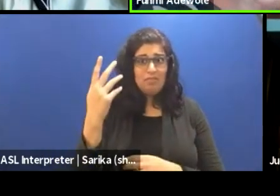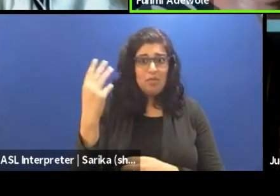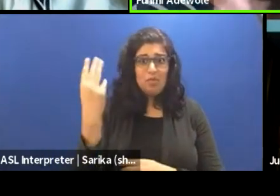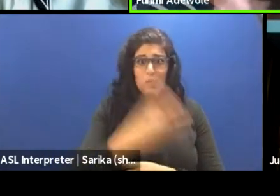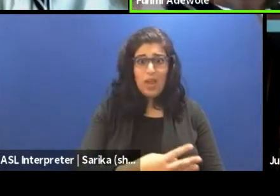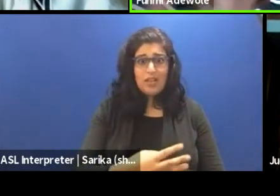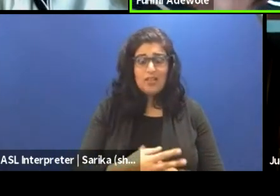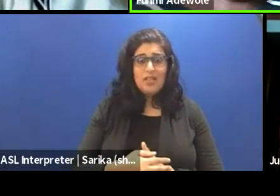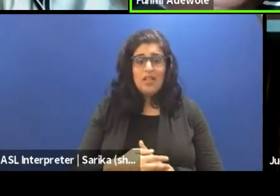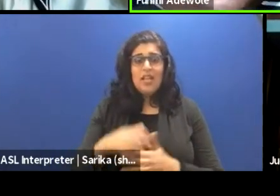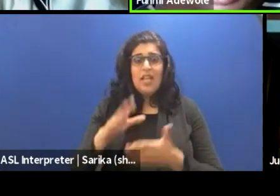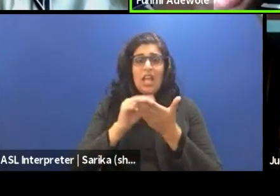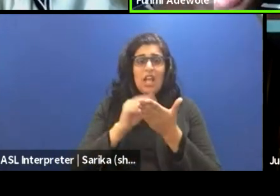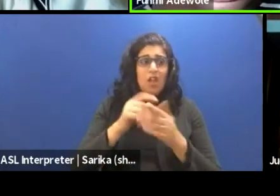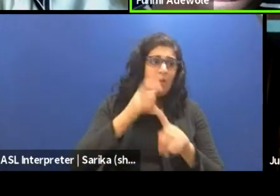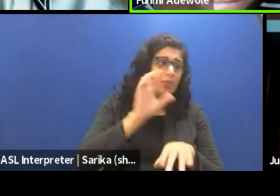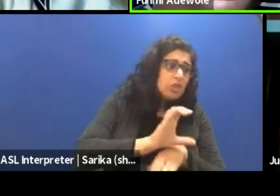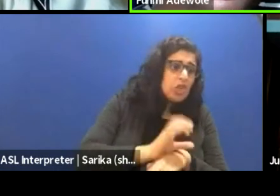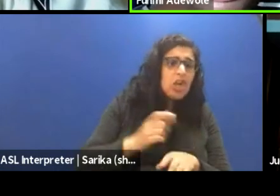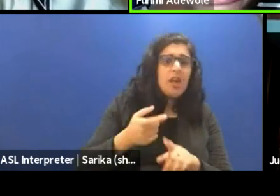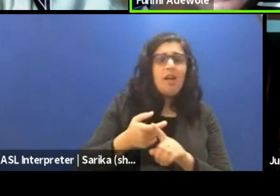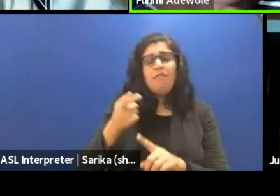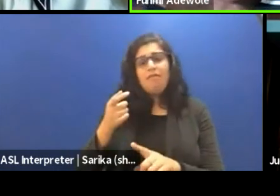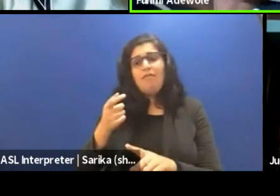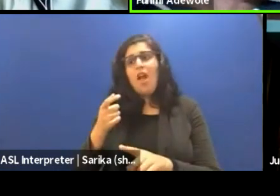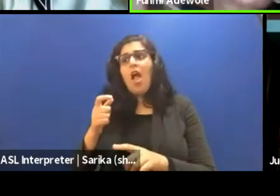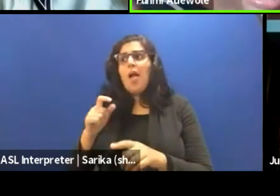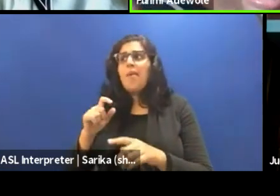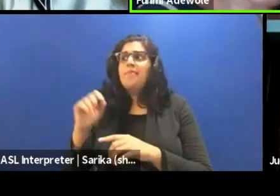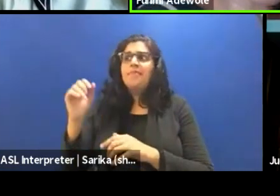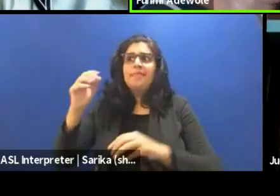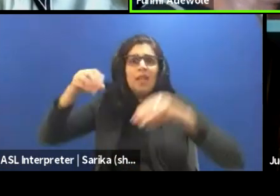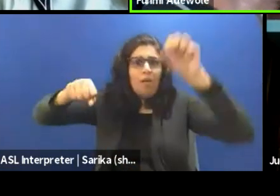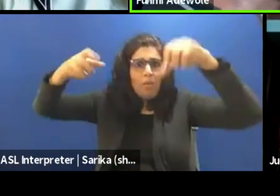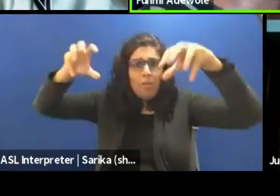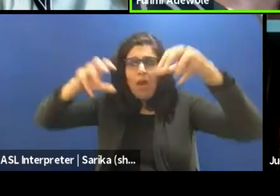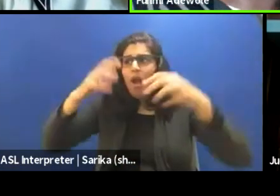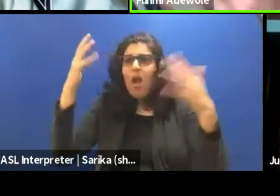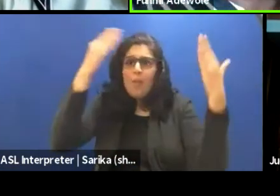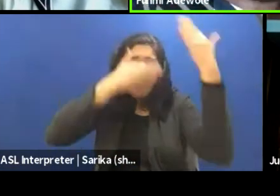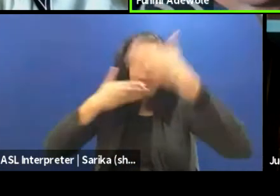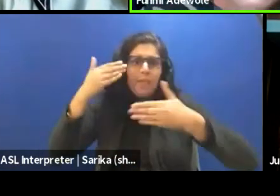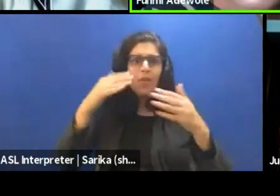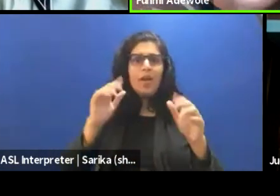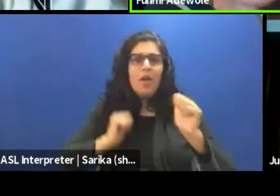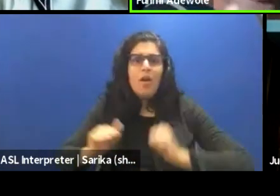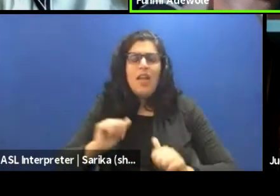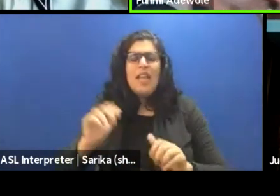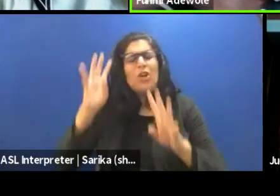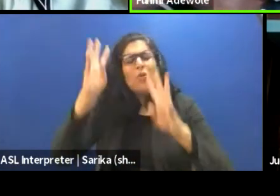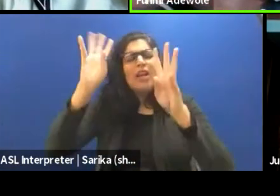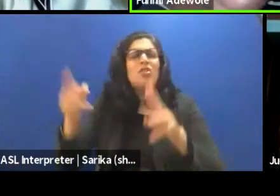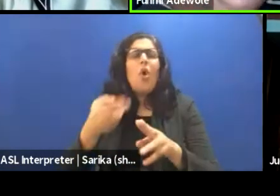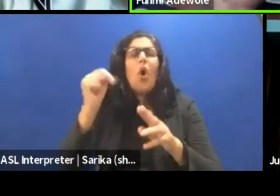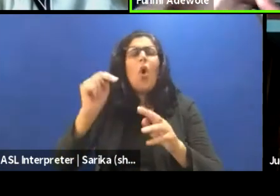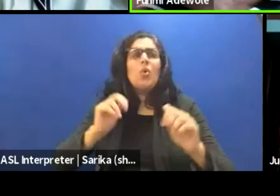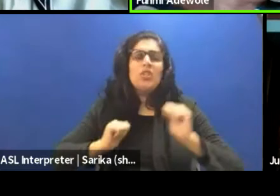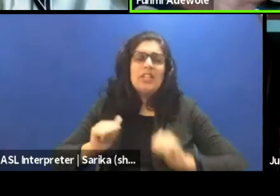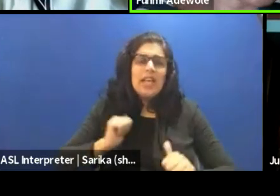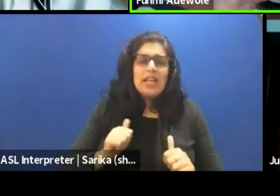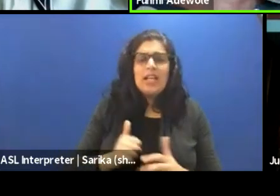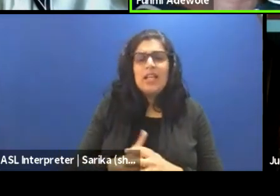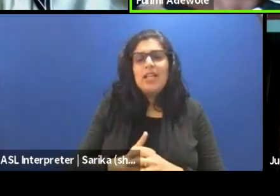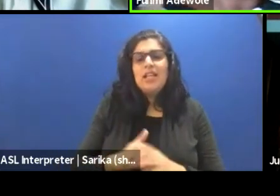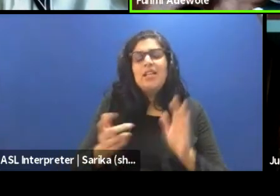things from the church. He learned some things from masquerade performances. He created his own theater technique. He sometimes went abroad and took summer,